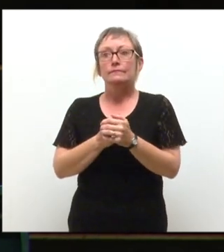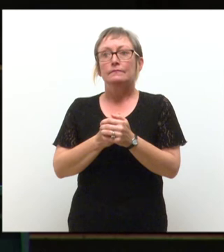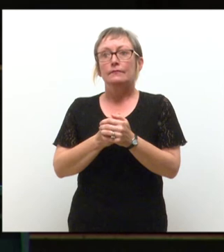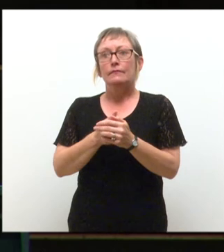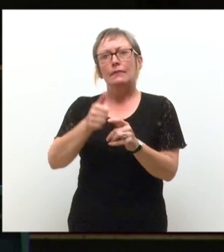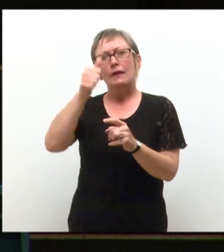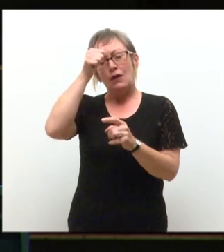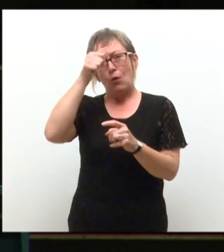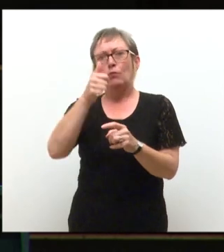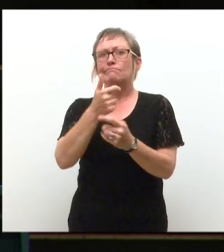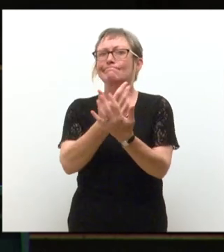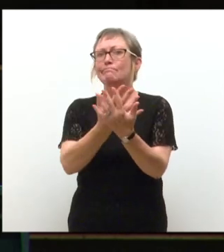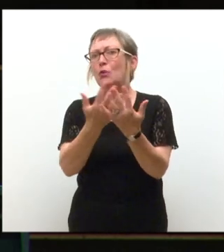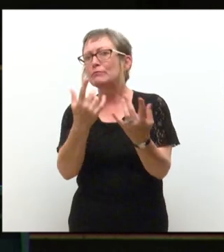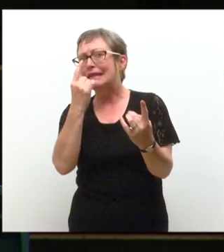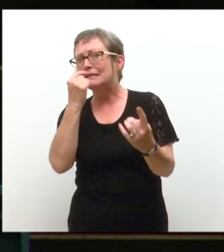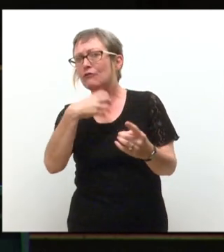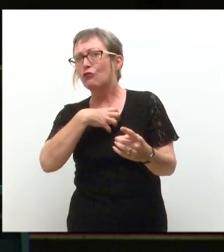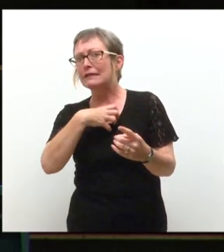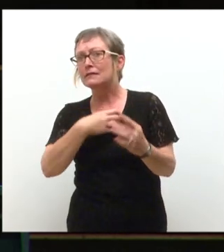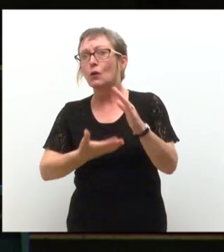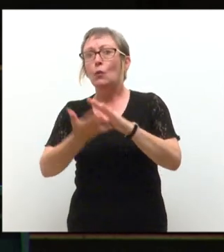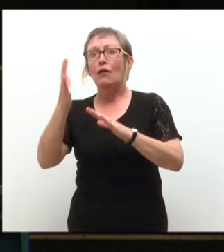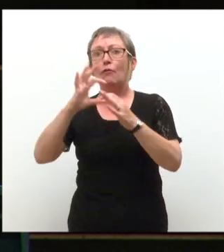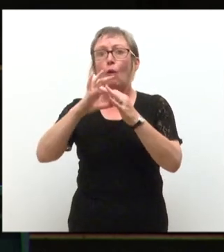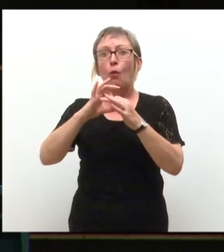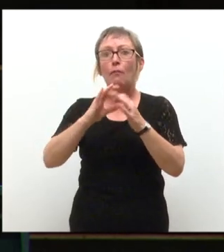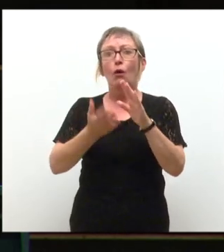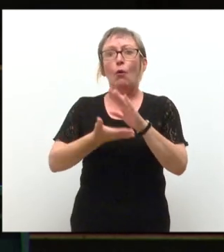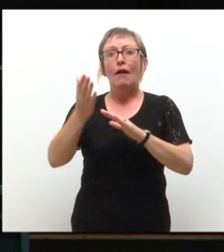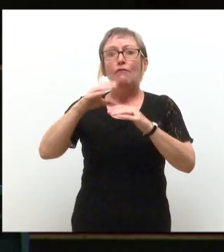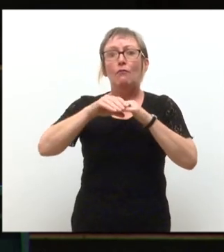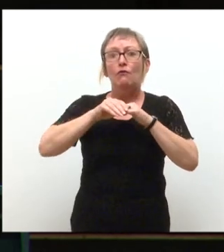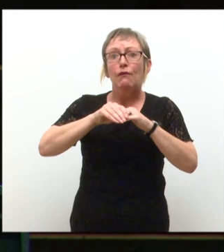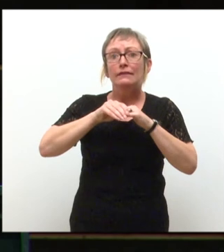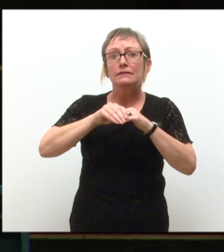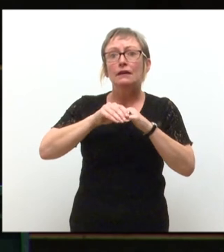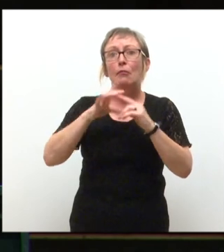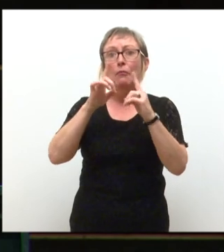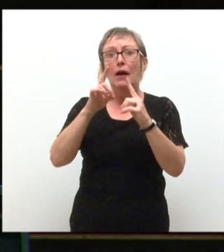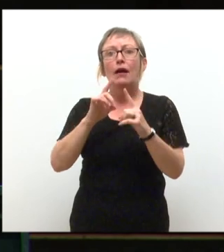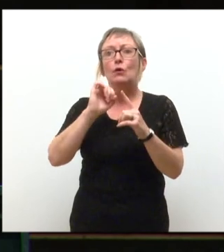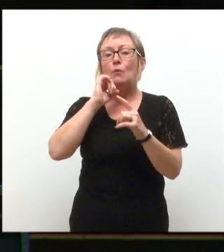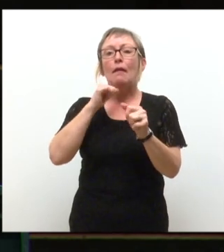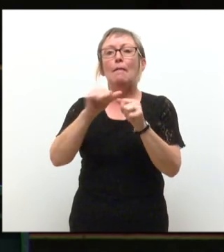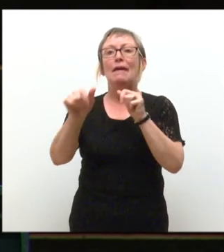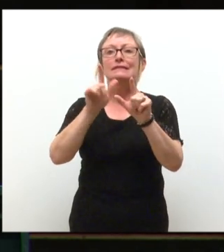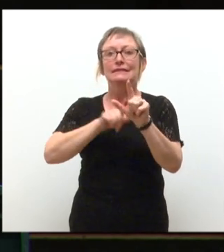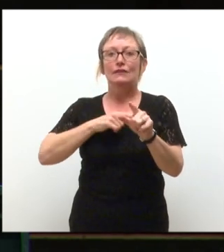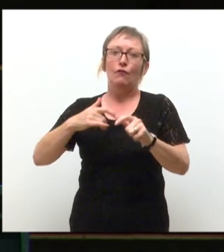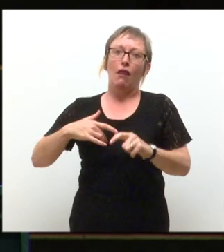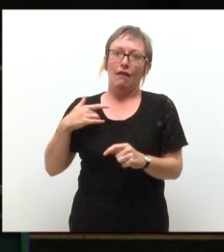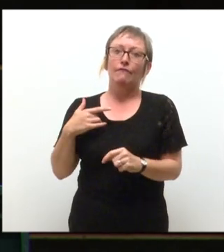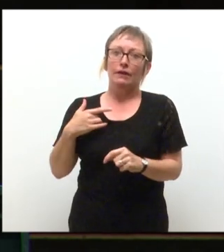most of you might be scared, first time away from home or from your closest friends, but these are going to be the best years of your life.